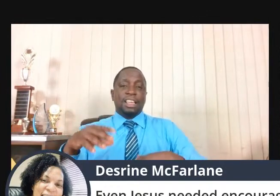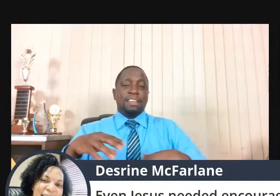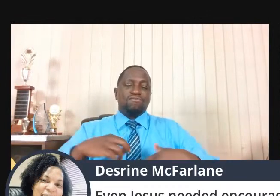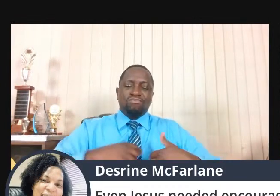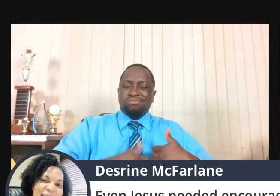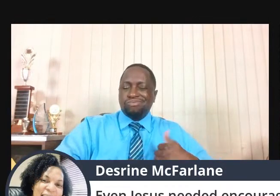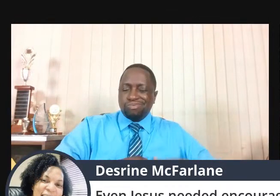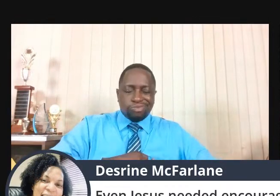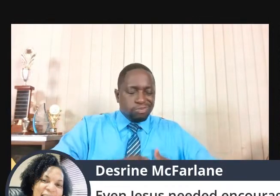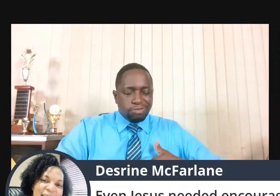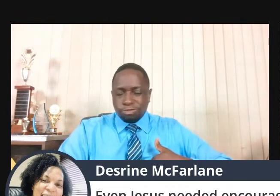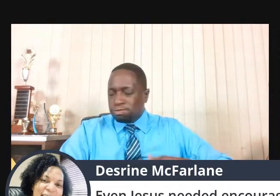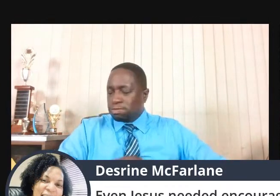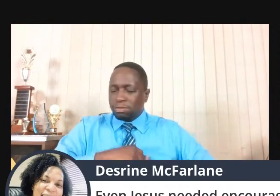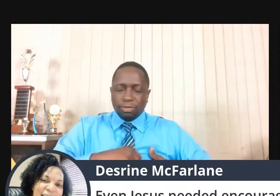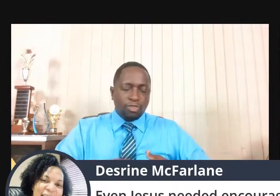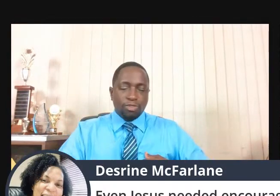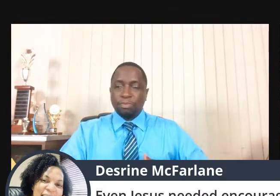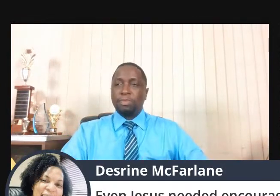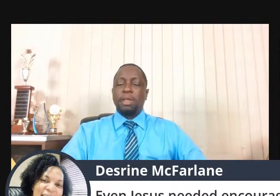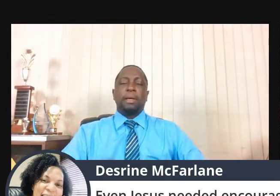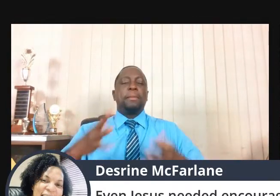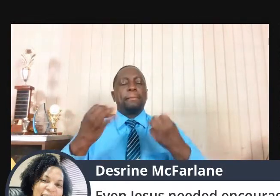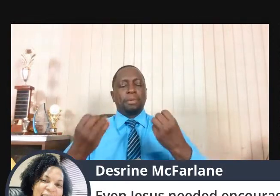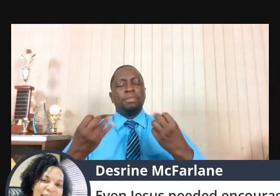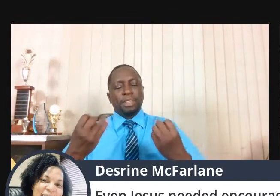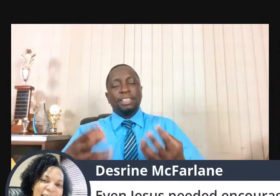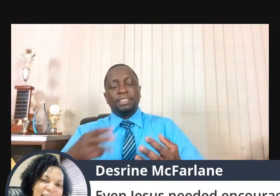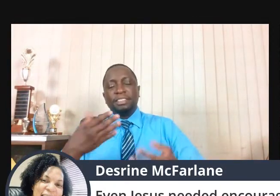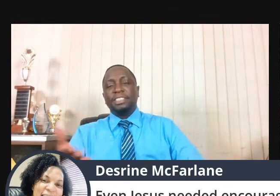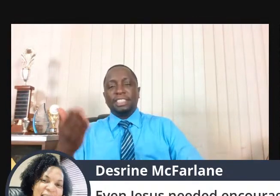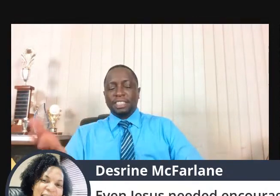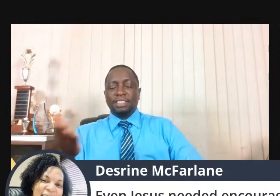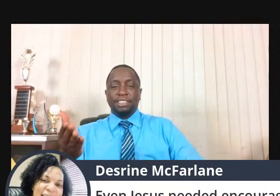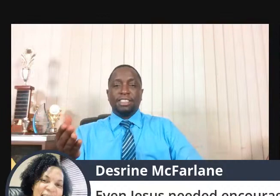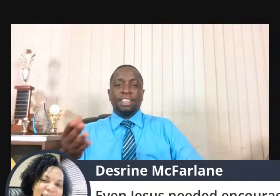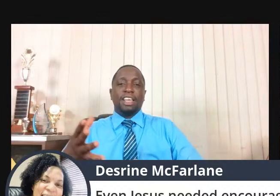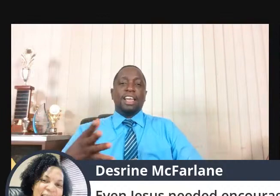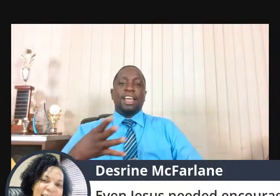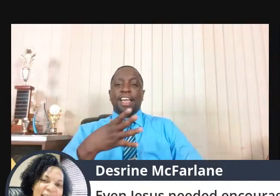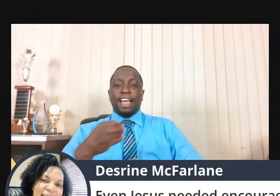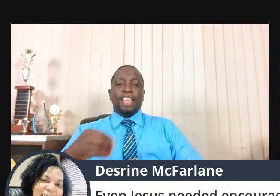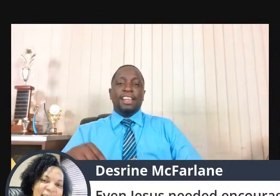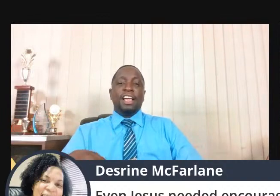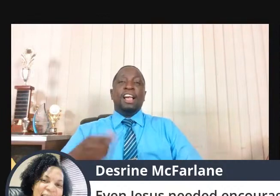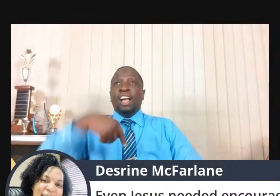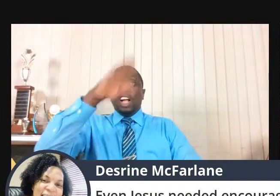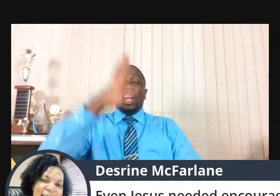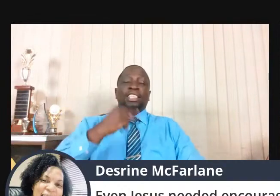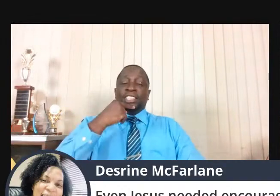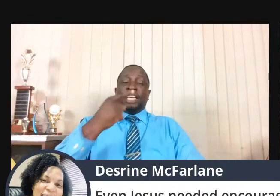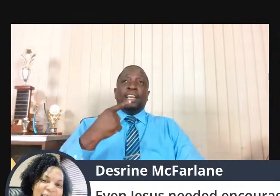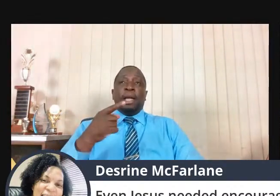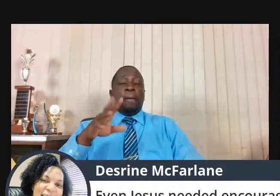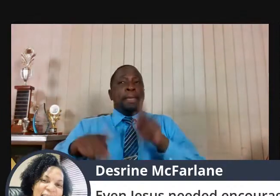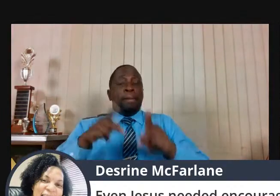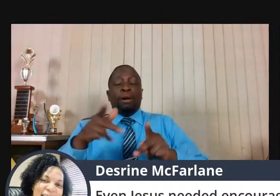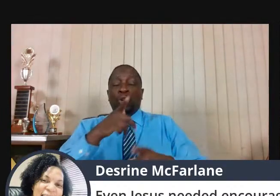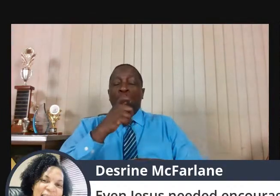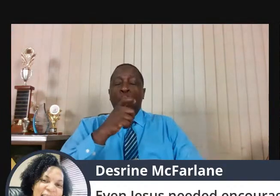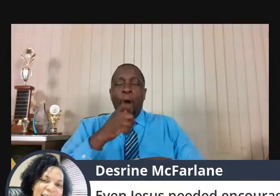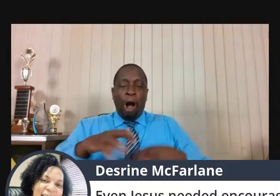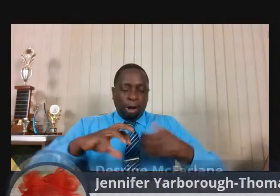rejection of the Israelites. And God said, for people who suffer from depression in this life and die,